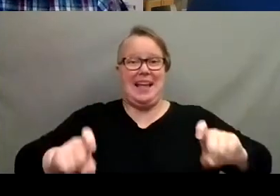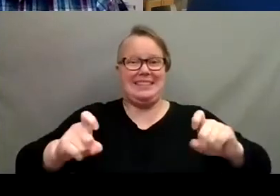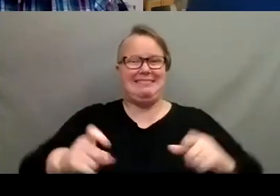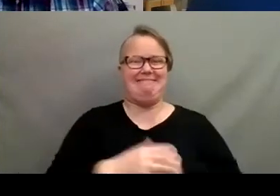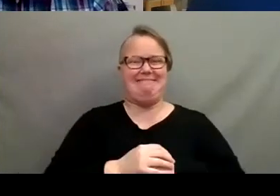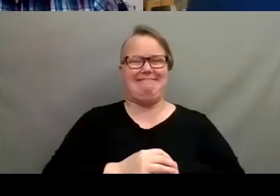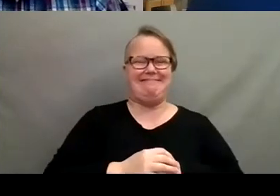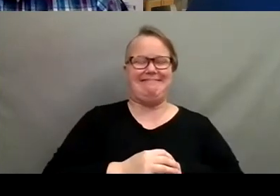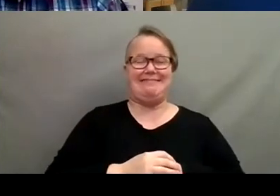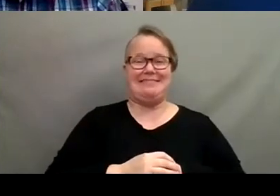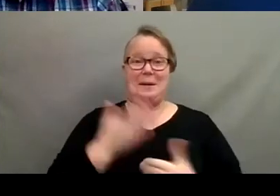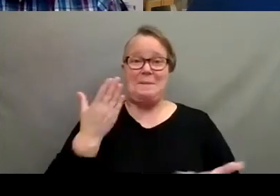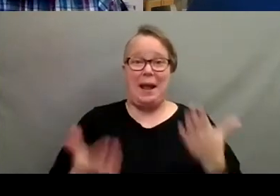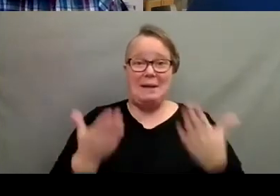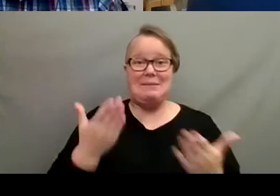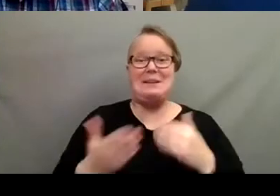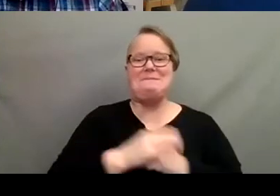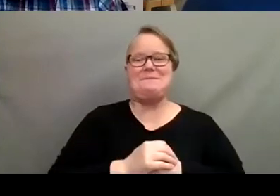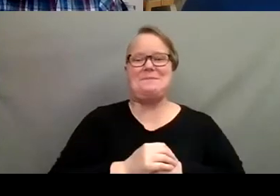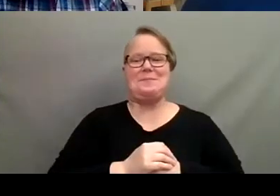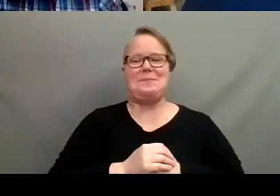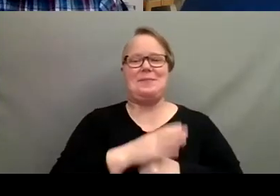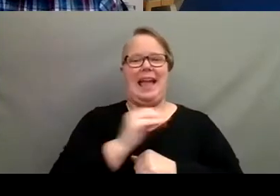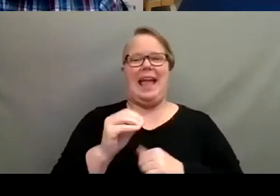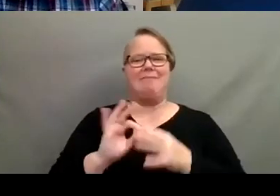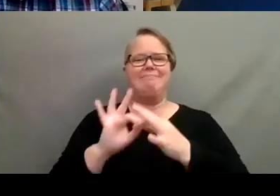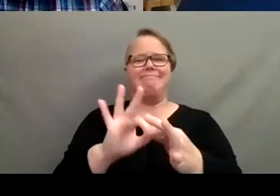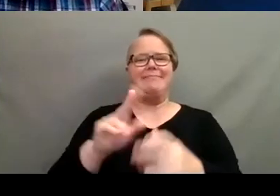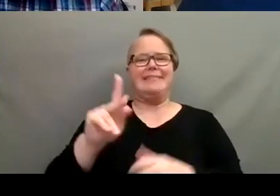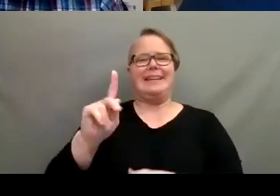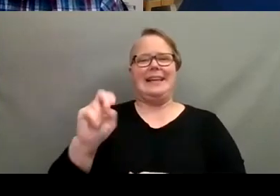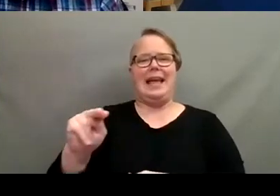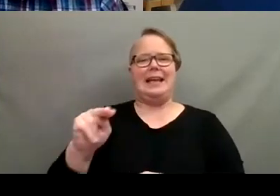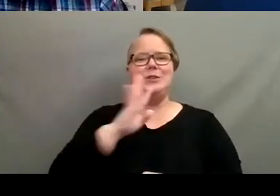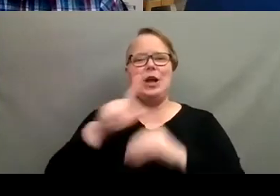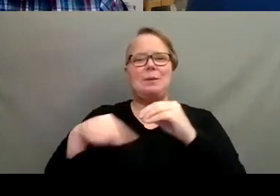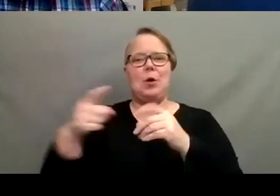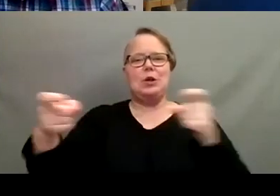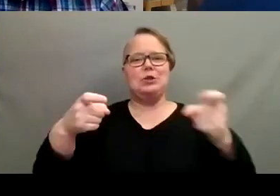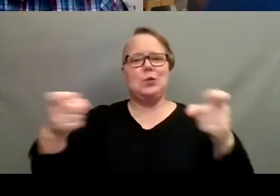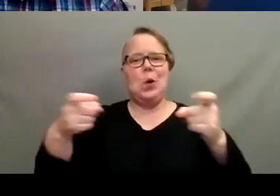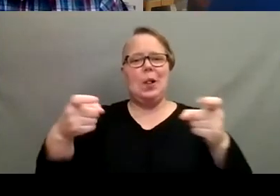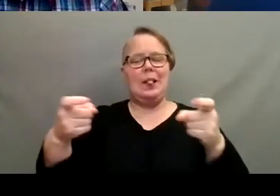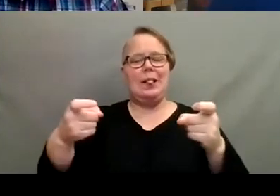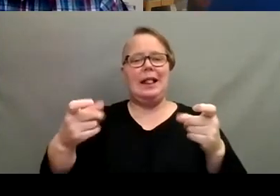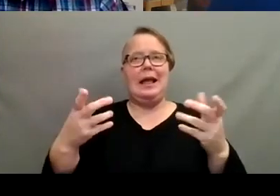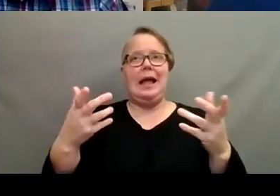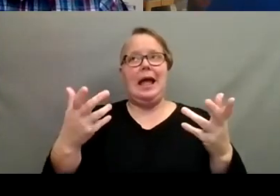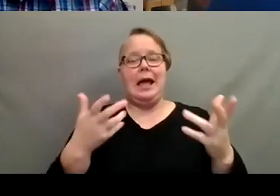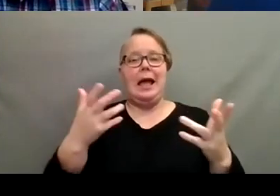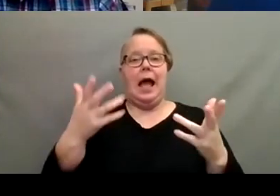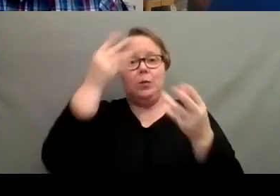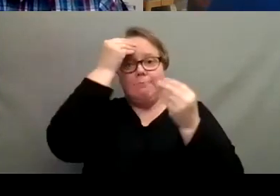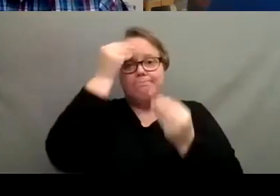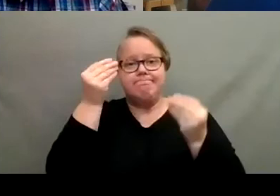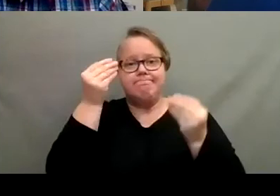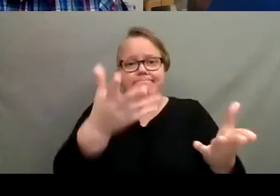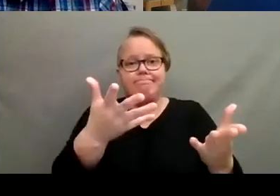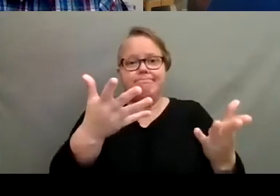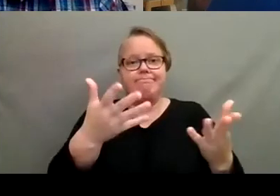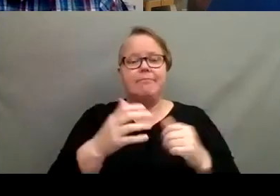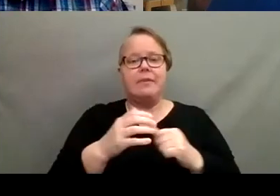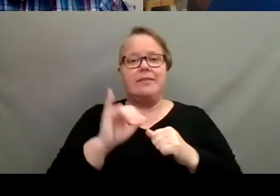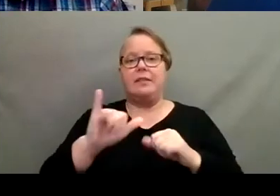It could work. Well, in, in, on Ken's note, talking about control, I just want to, uh, let people know too, is that